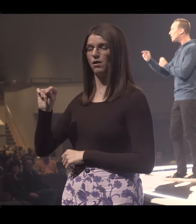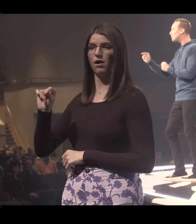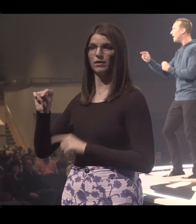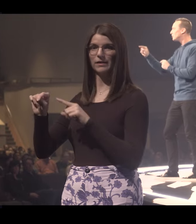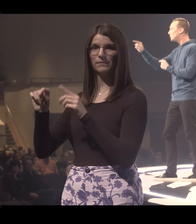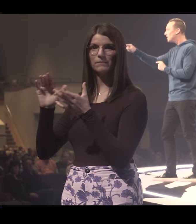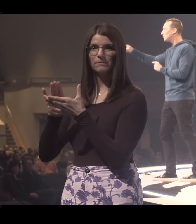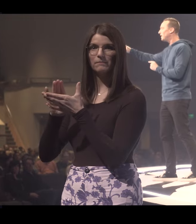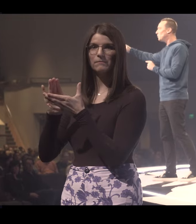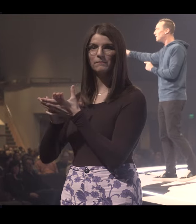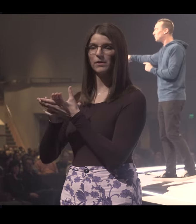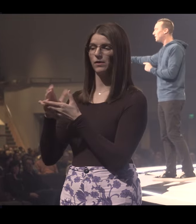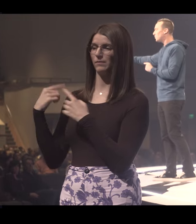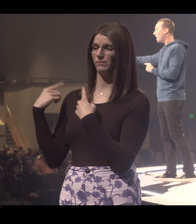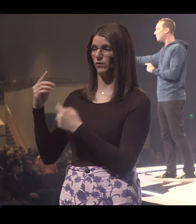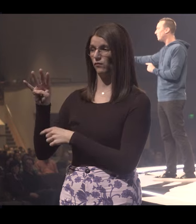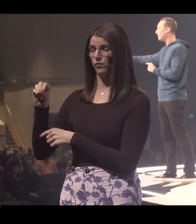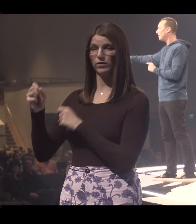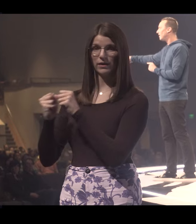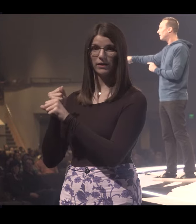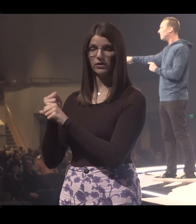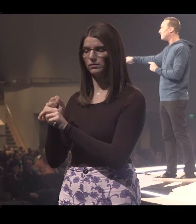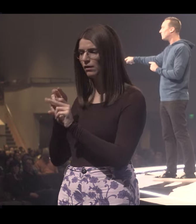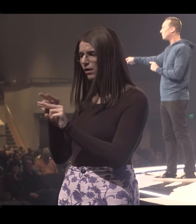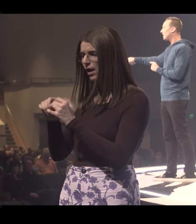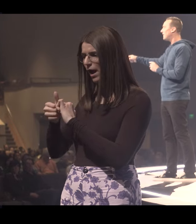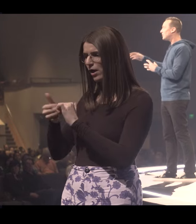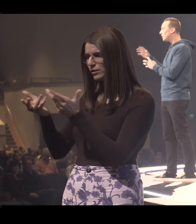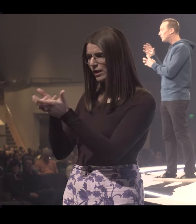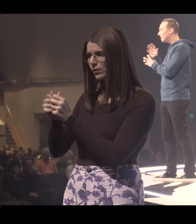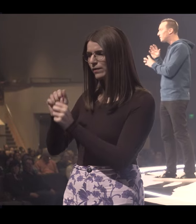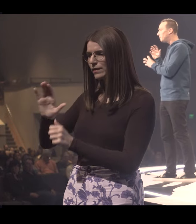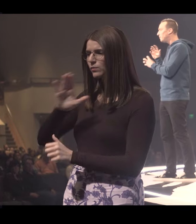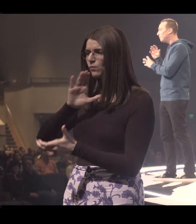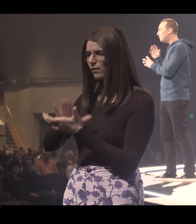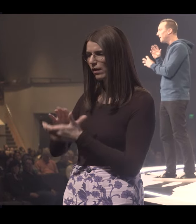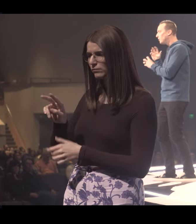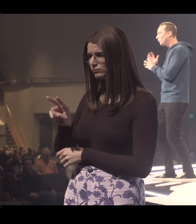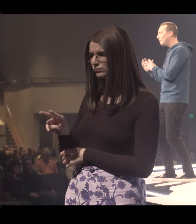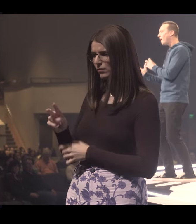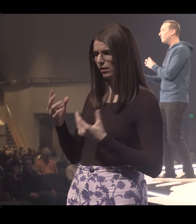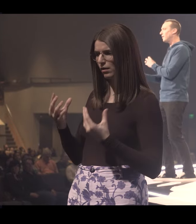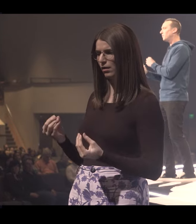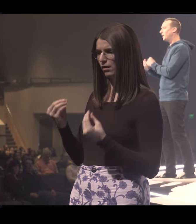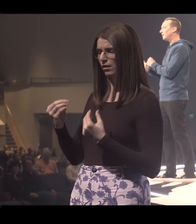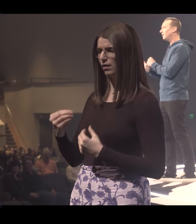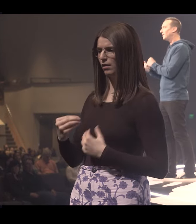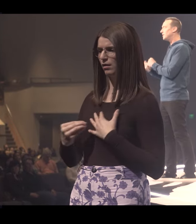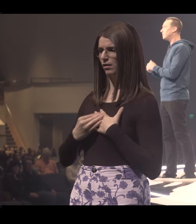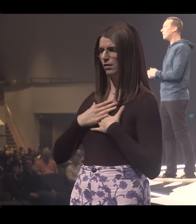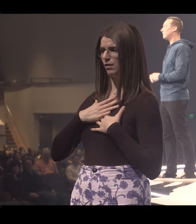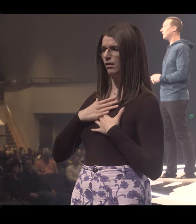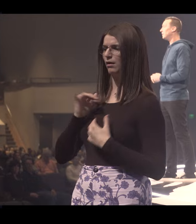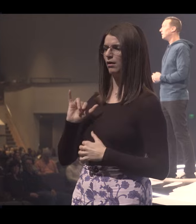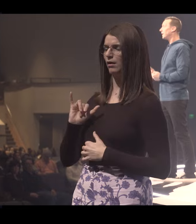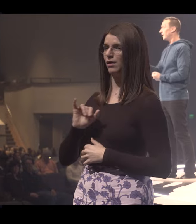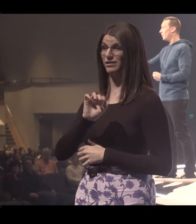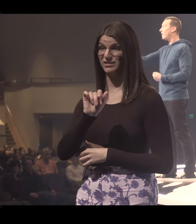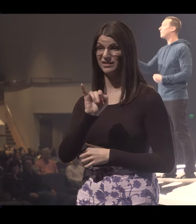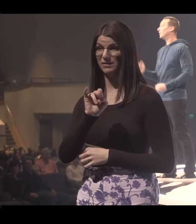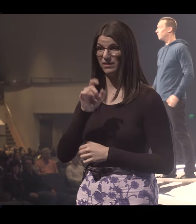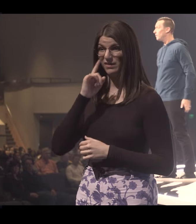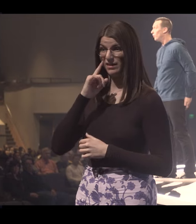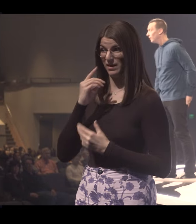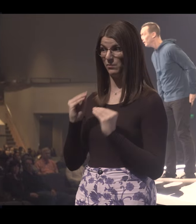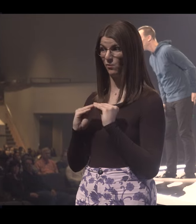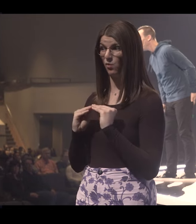years, and I watched how gentle he was with his wife. And that gentleness began to rub off on me. Jamie's probably